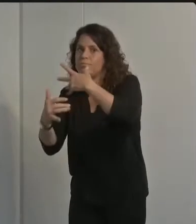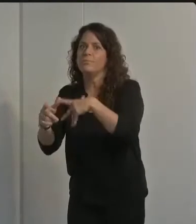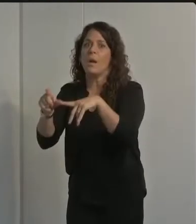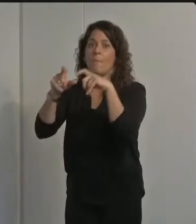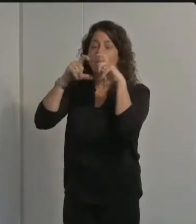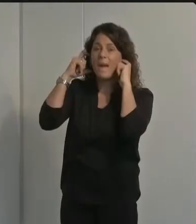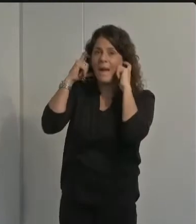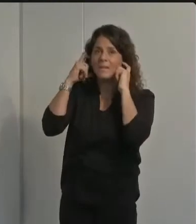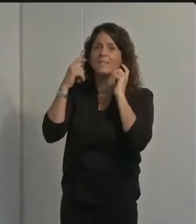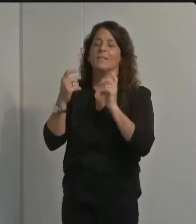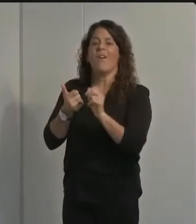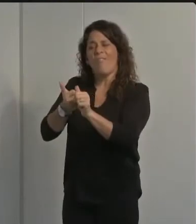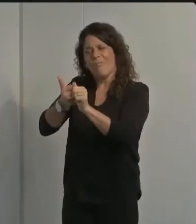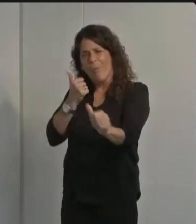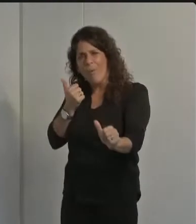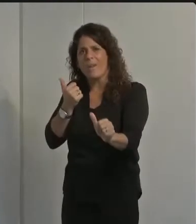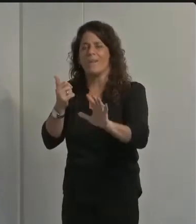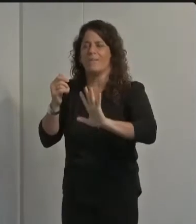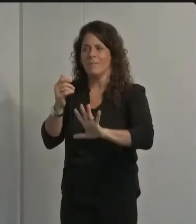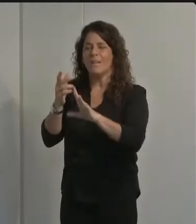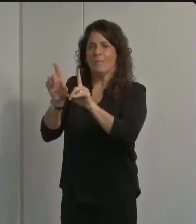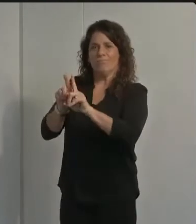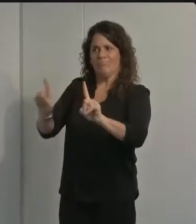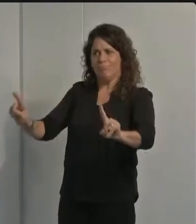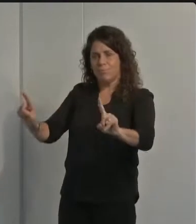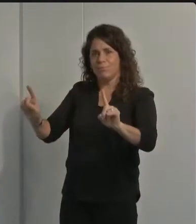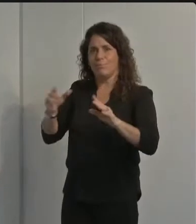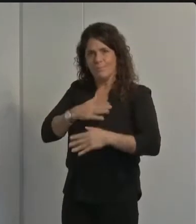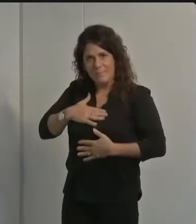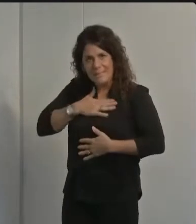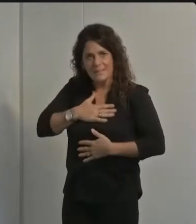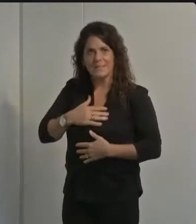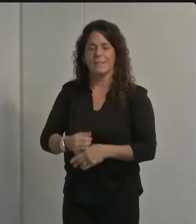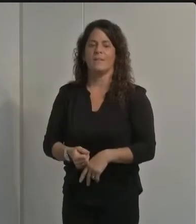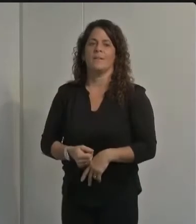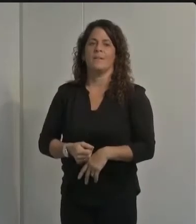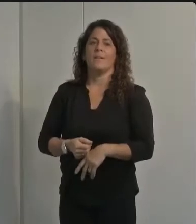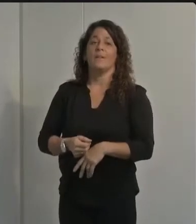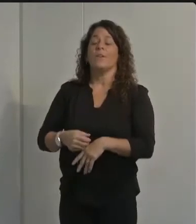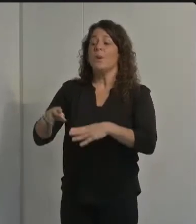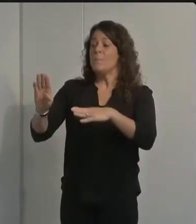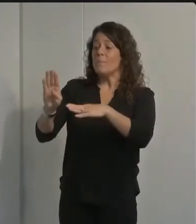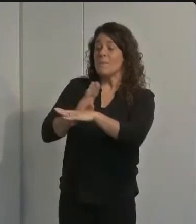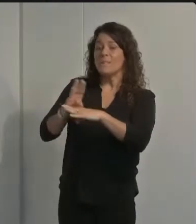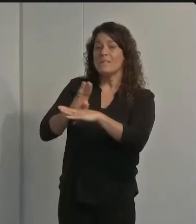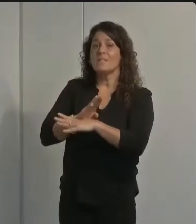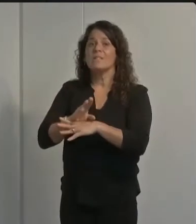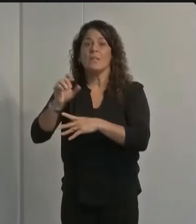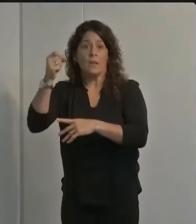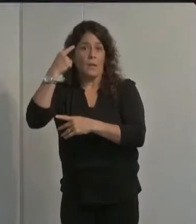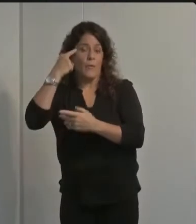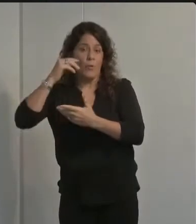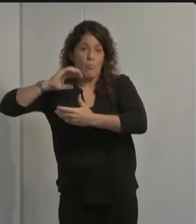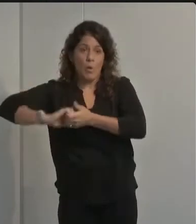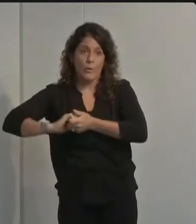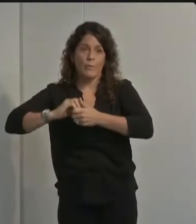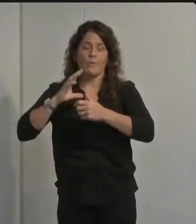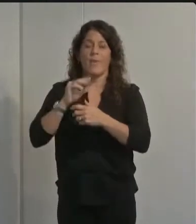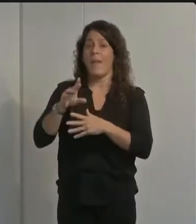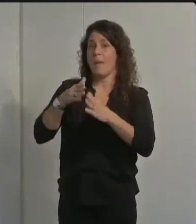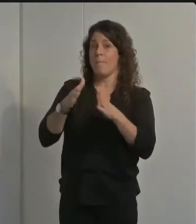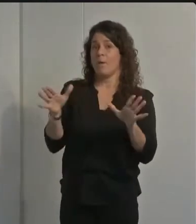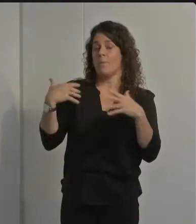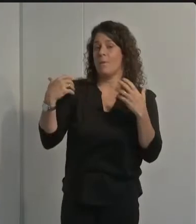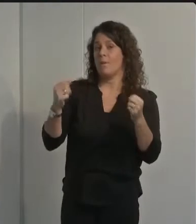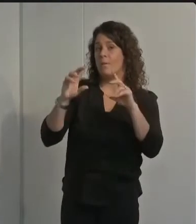it lastly i want to acknowledge the work of our community members business businesses government partners and especially that of the public health